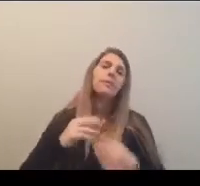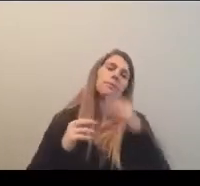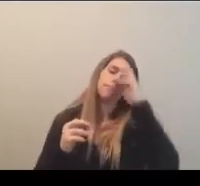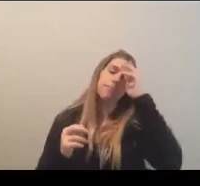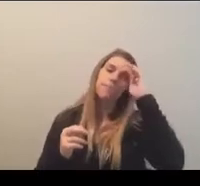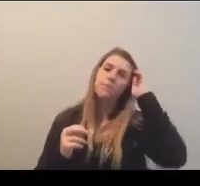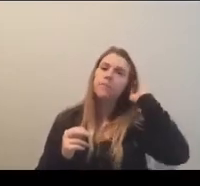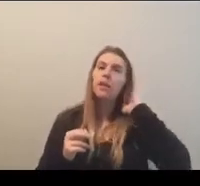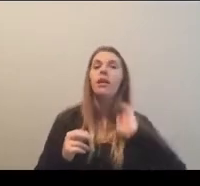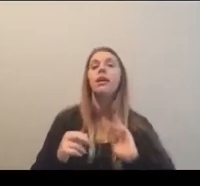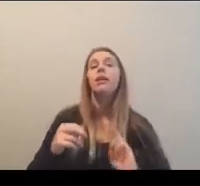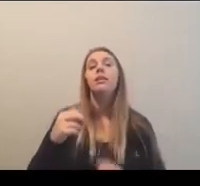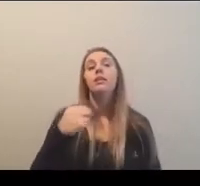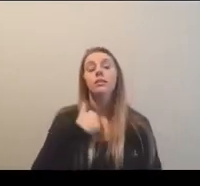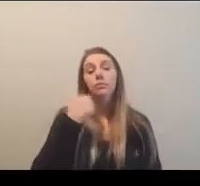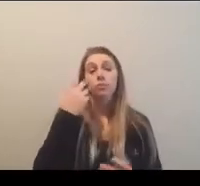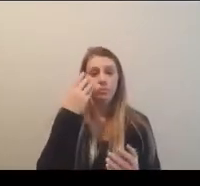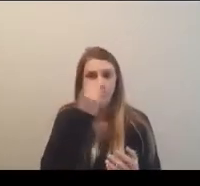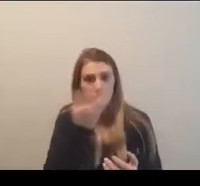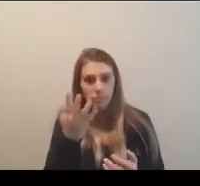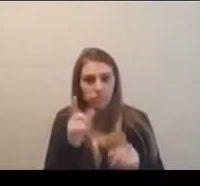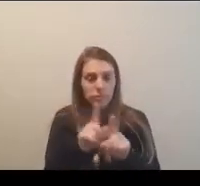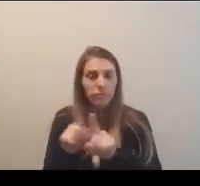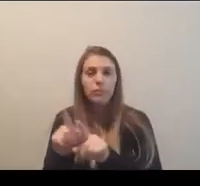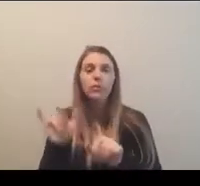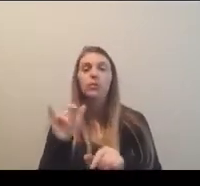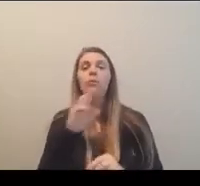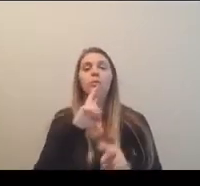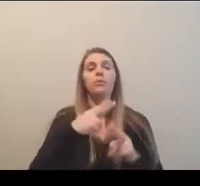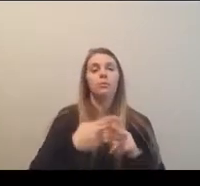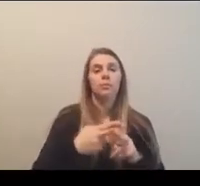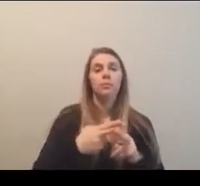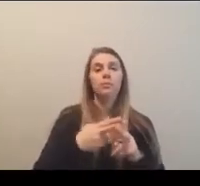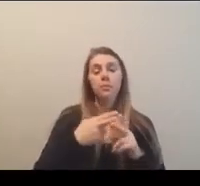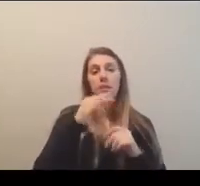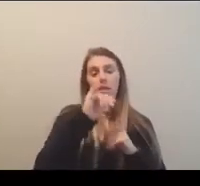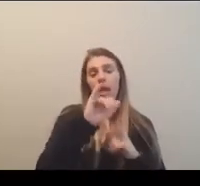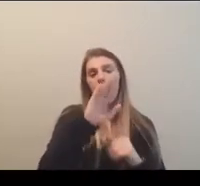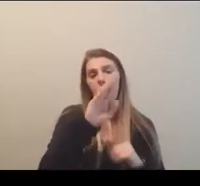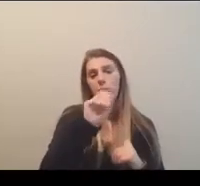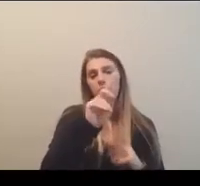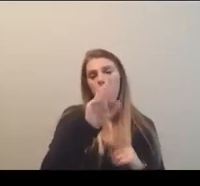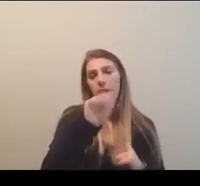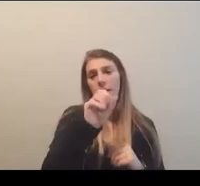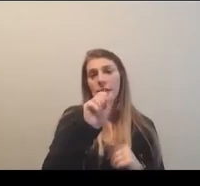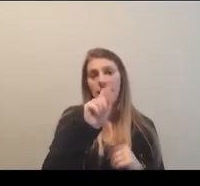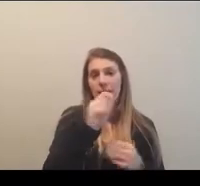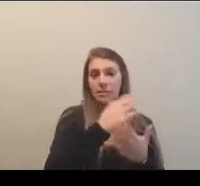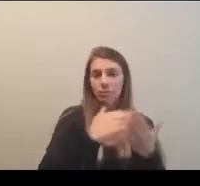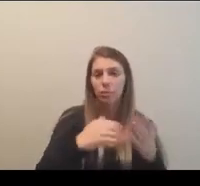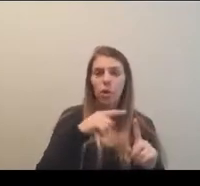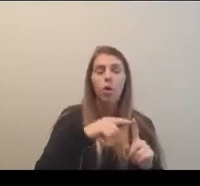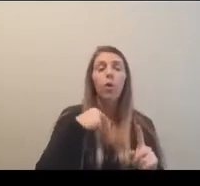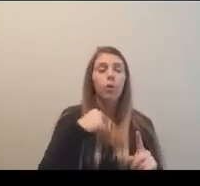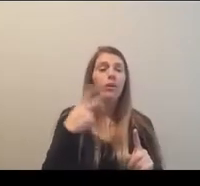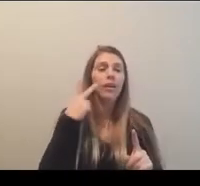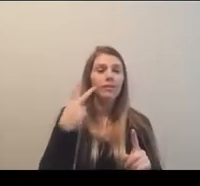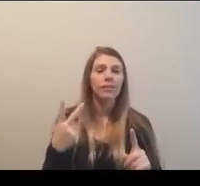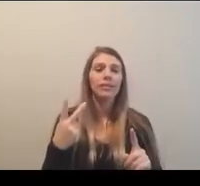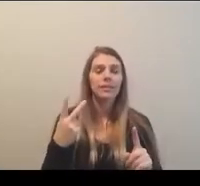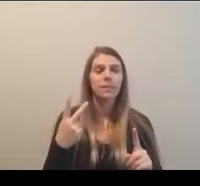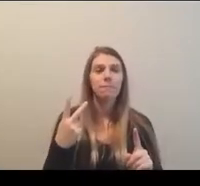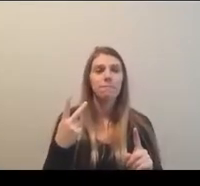I also want to just note very quickly, as we're talking about the, the broadcast piece that we've seen really, really strong, um,